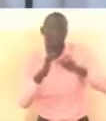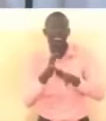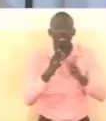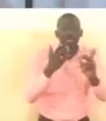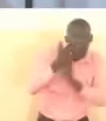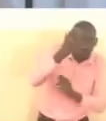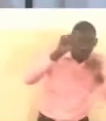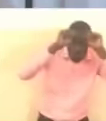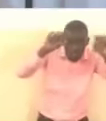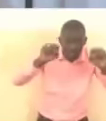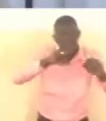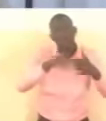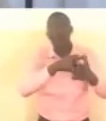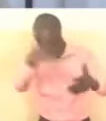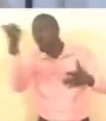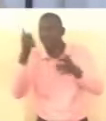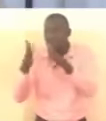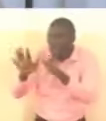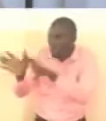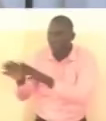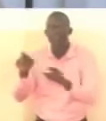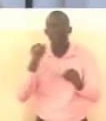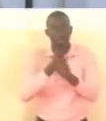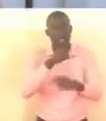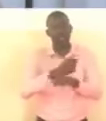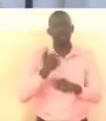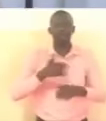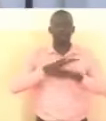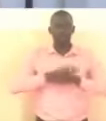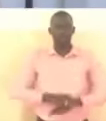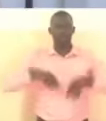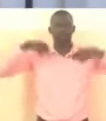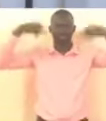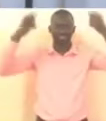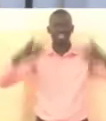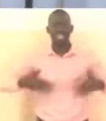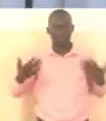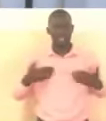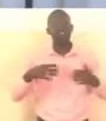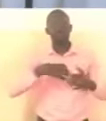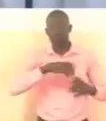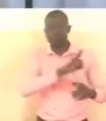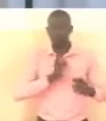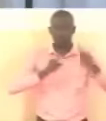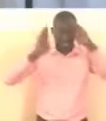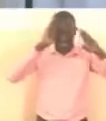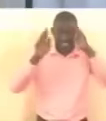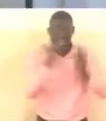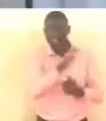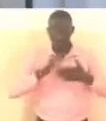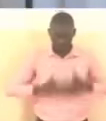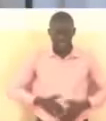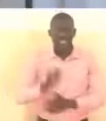made either through government or other avenues for the welfare of the people we thank everyone